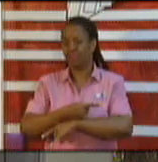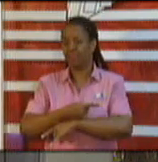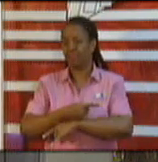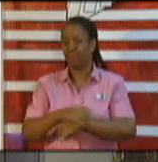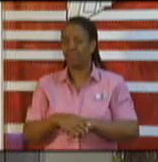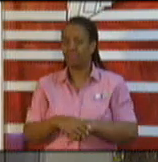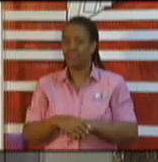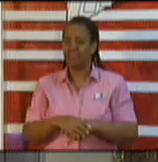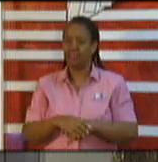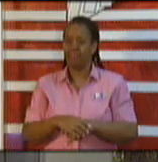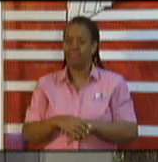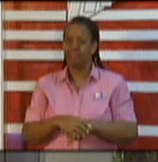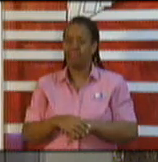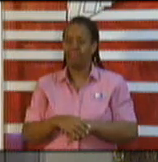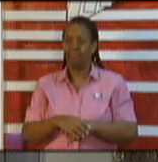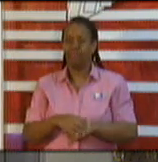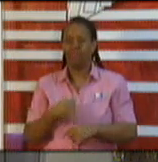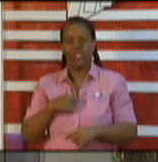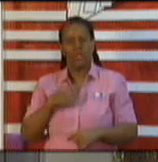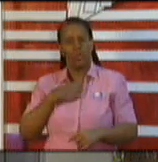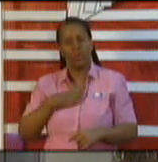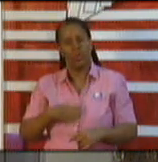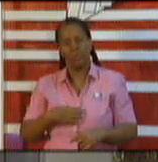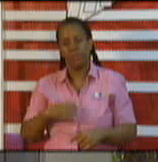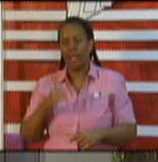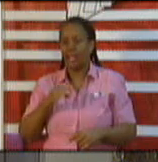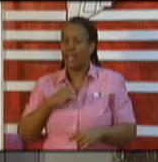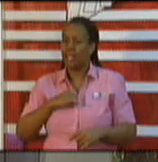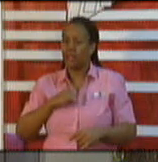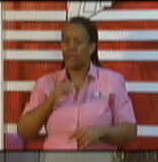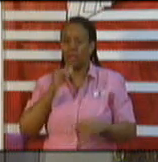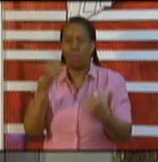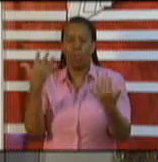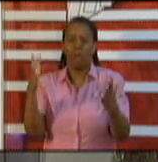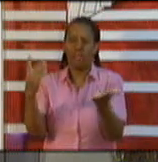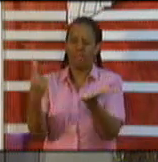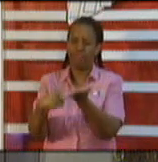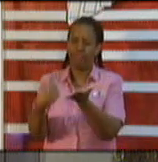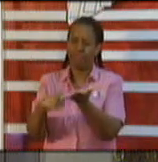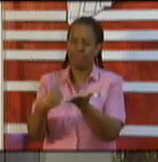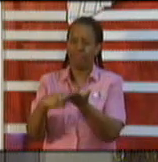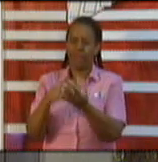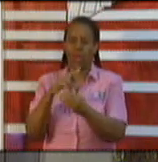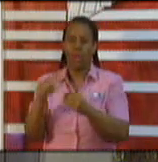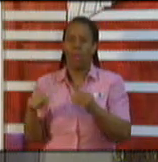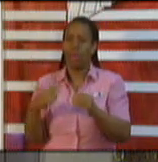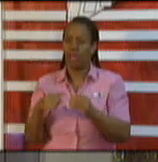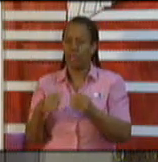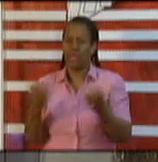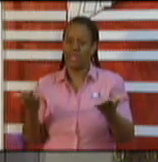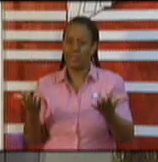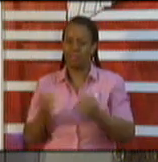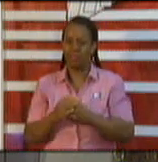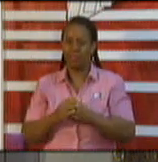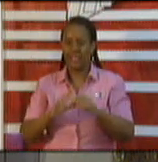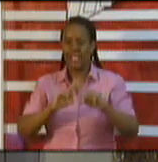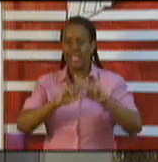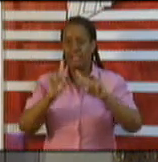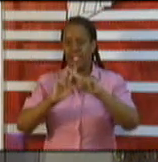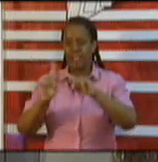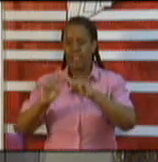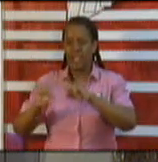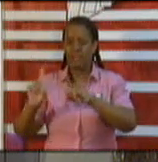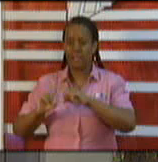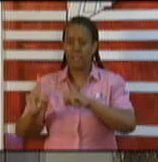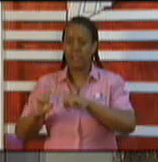I did not have to talk about the different industries that have not